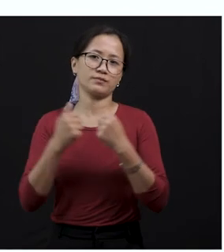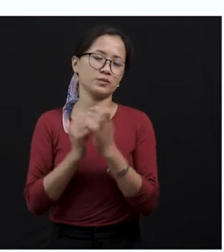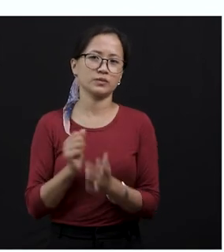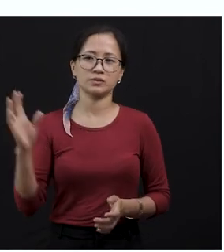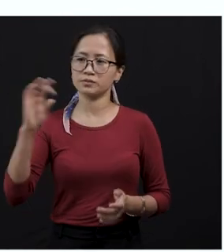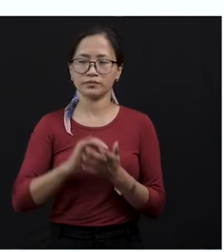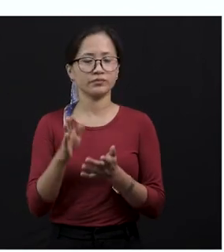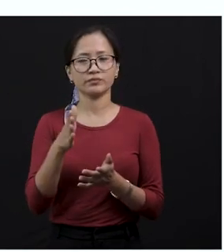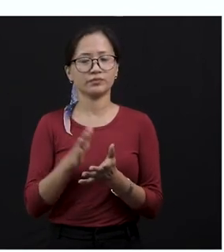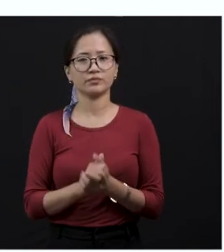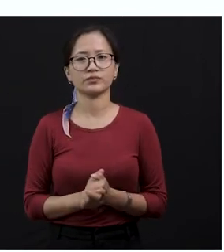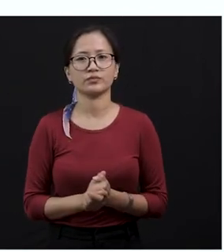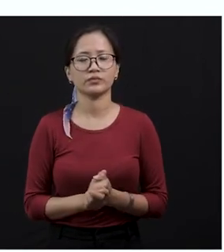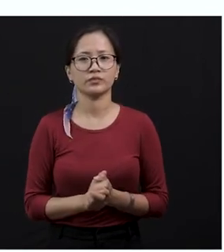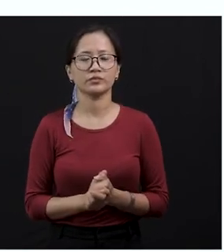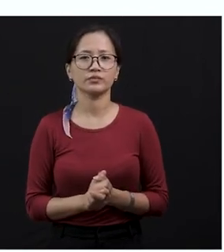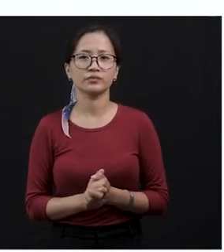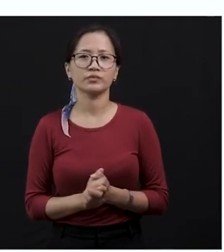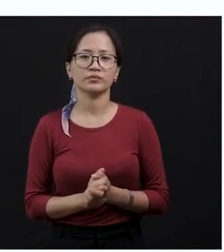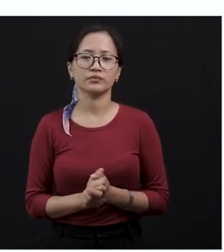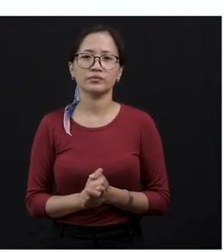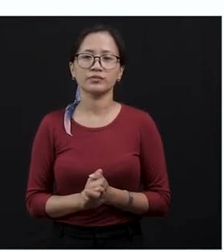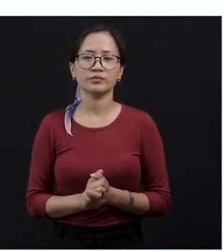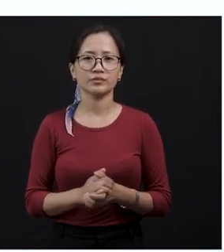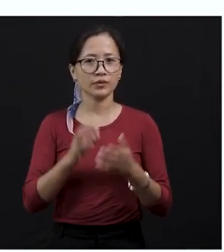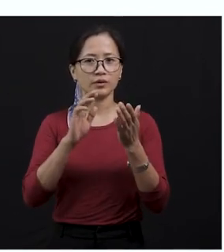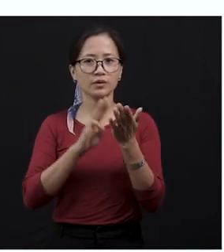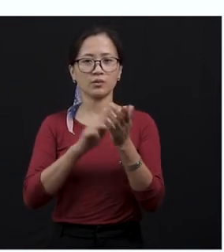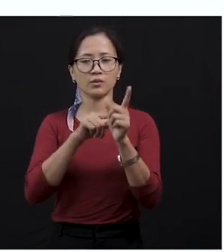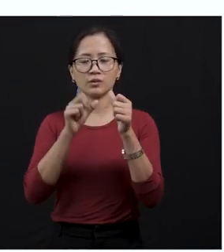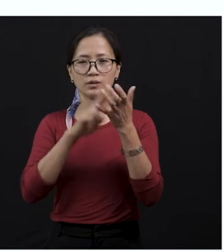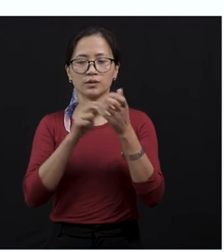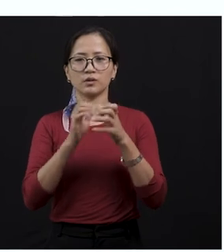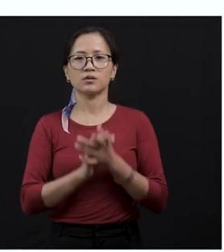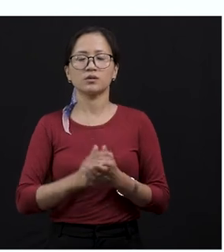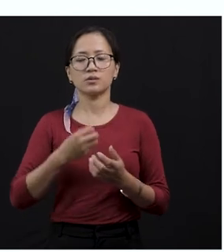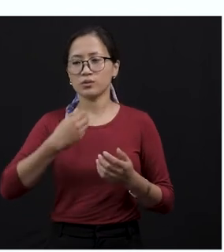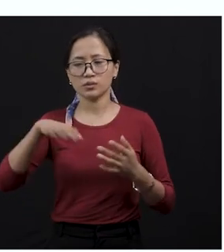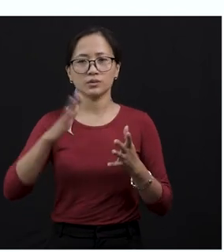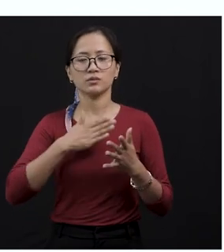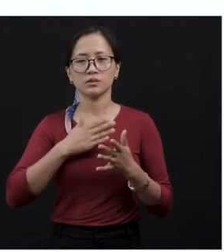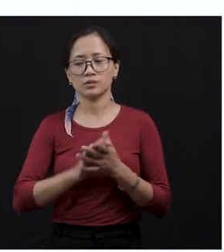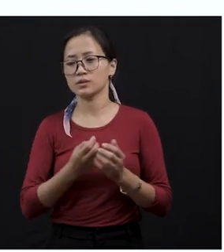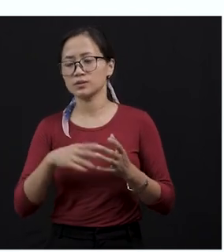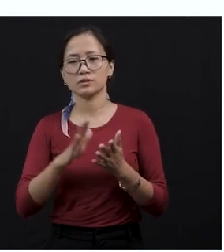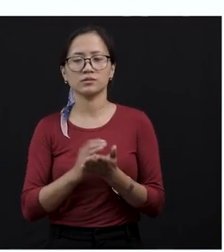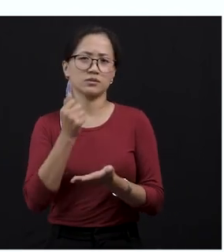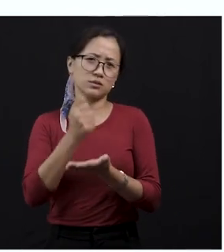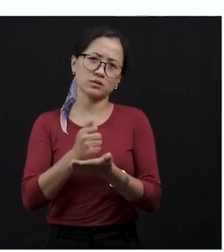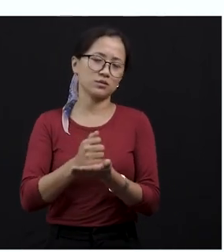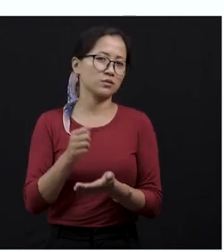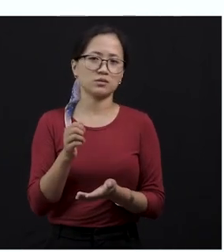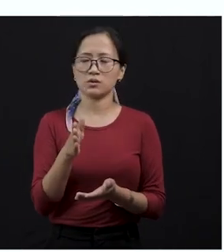Finding that it is useless to fight against this, so the miner very wisely and humbly went back to the cactus and decided